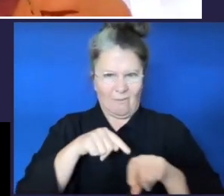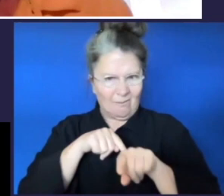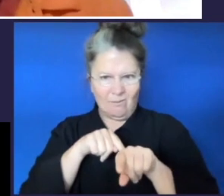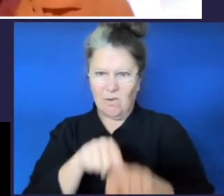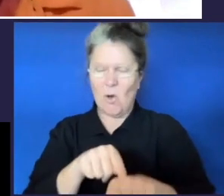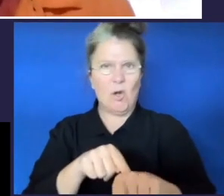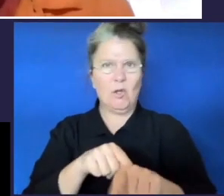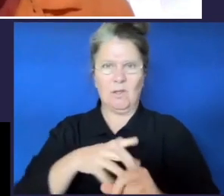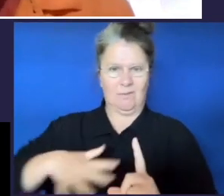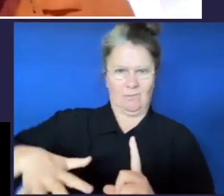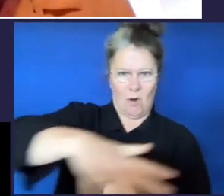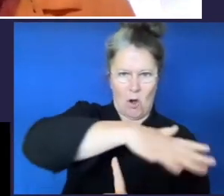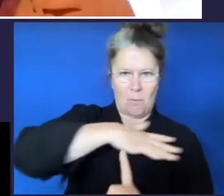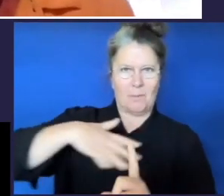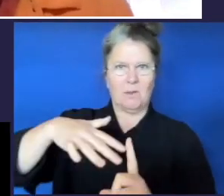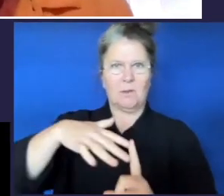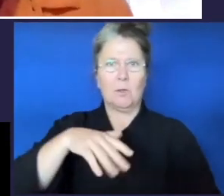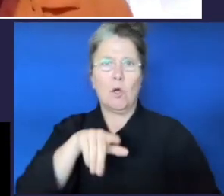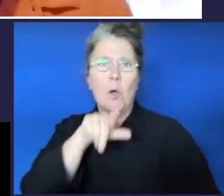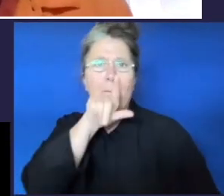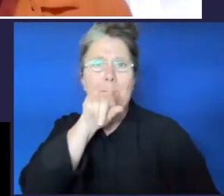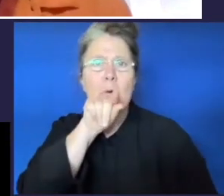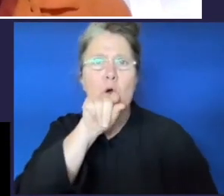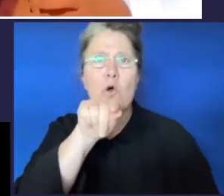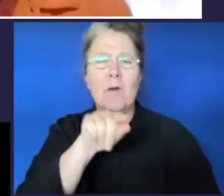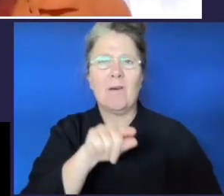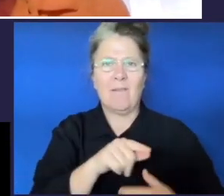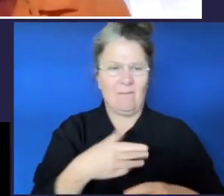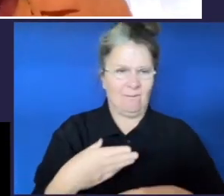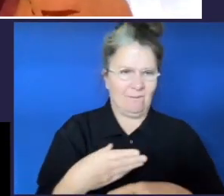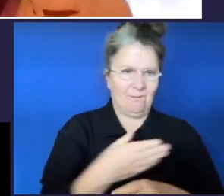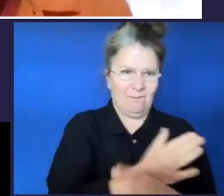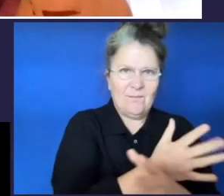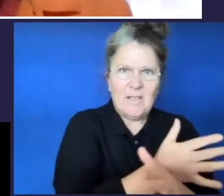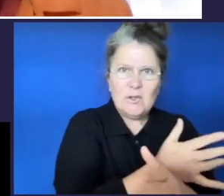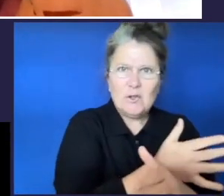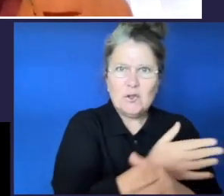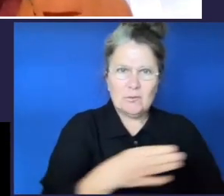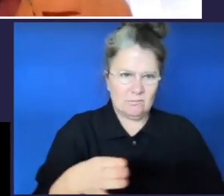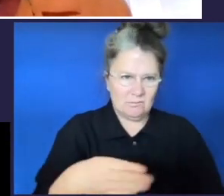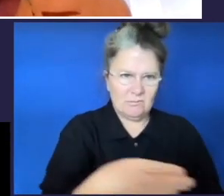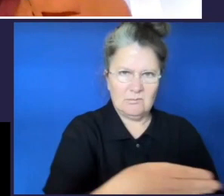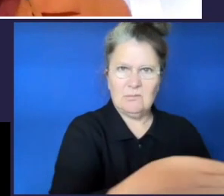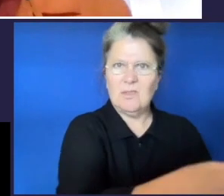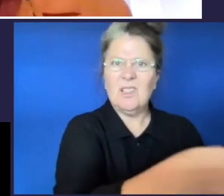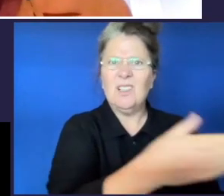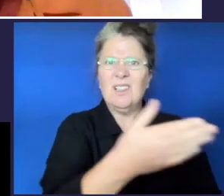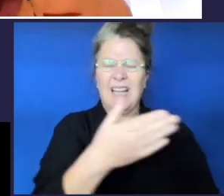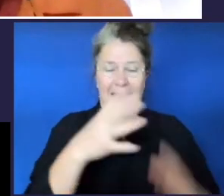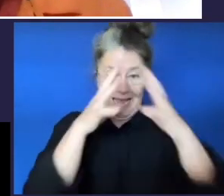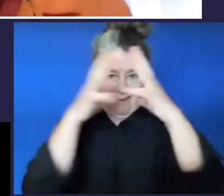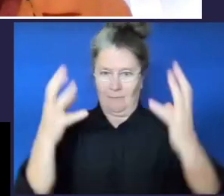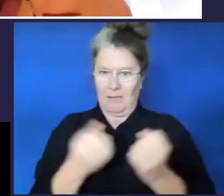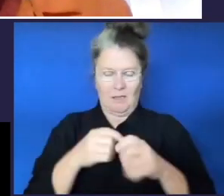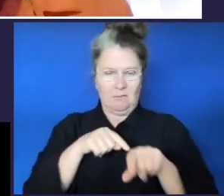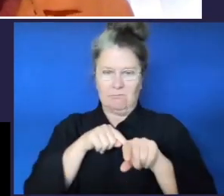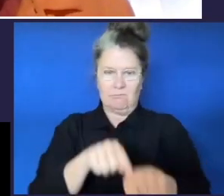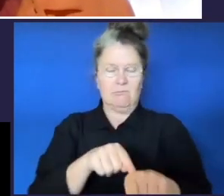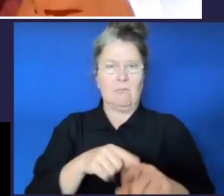pouch um all based on um the environment and listening and learning from the environment